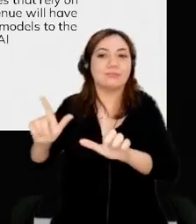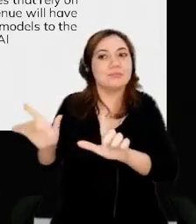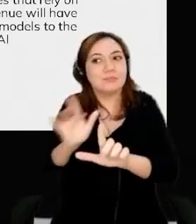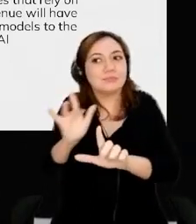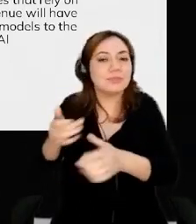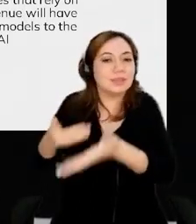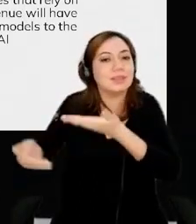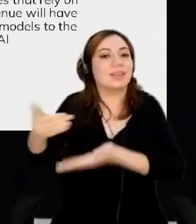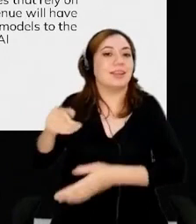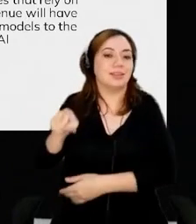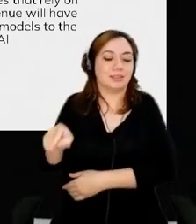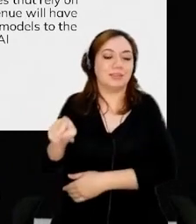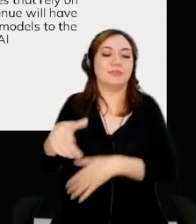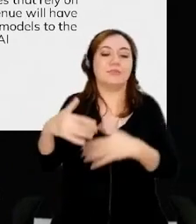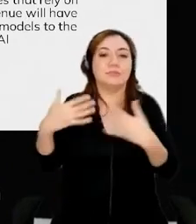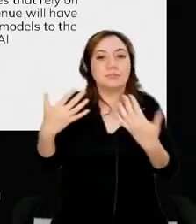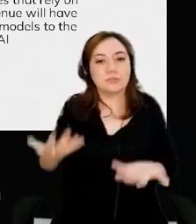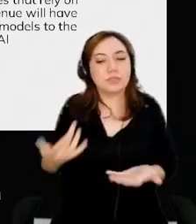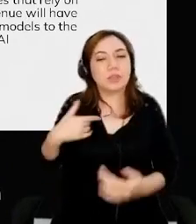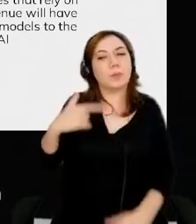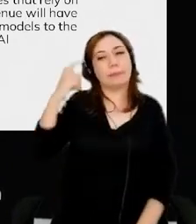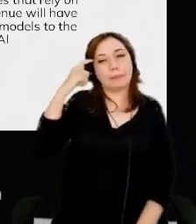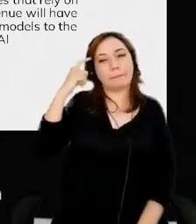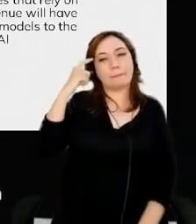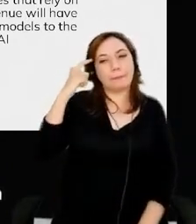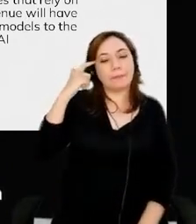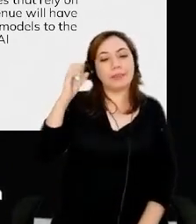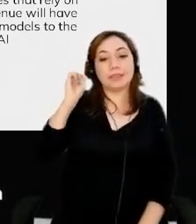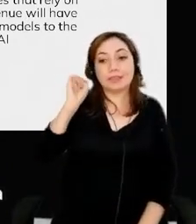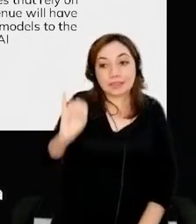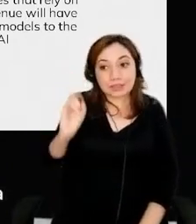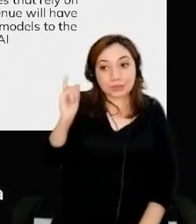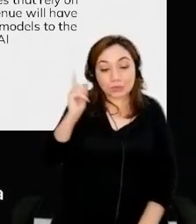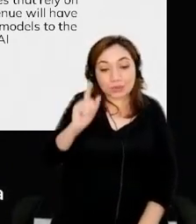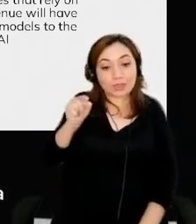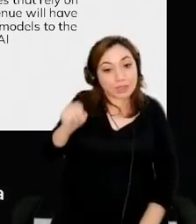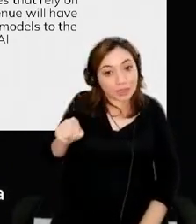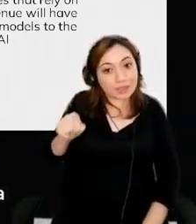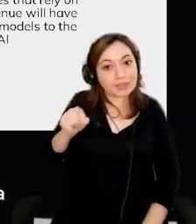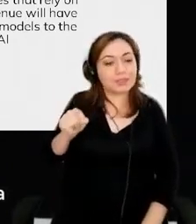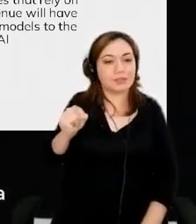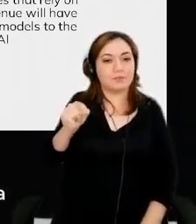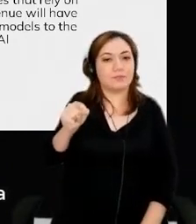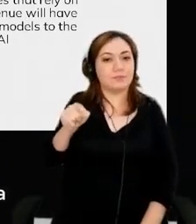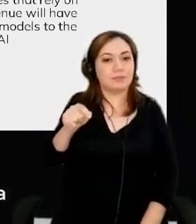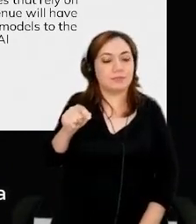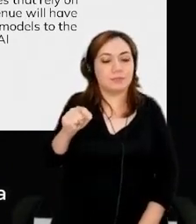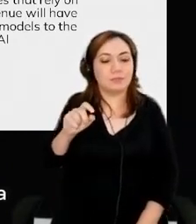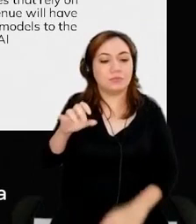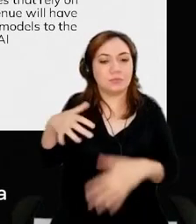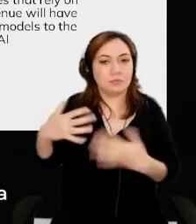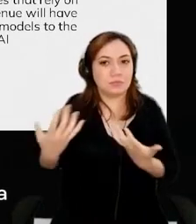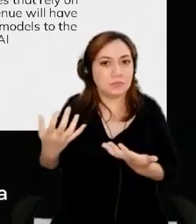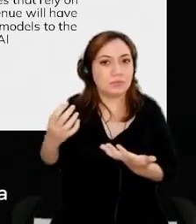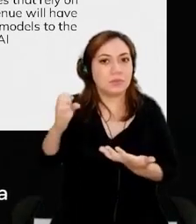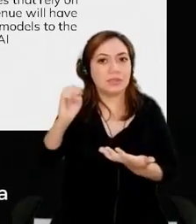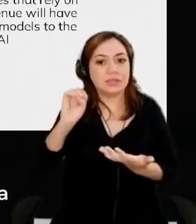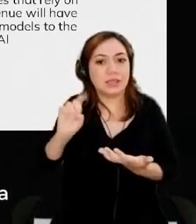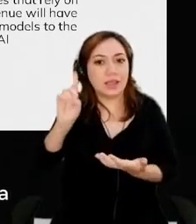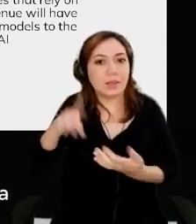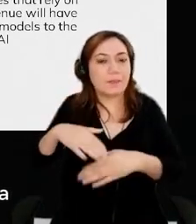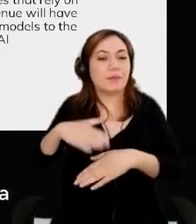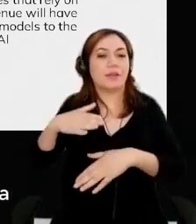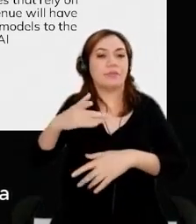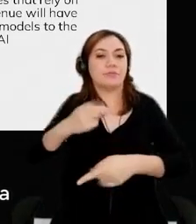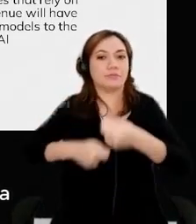all the time, well, in that, if we get to that point, where's the business model for the internet? Where the revenue is